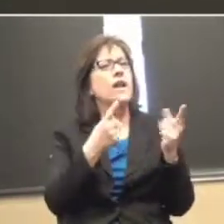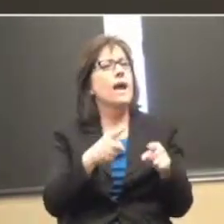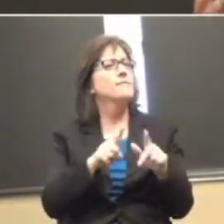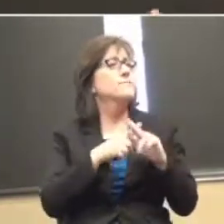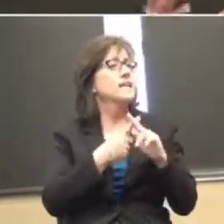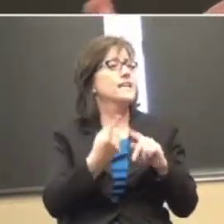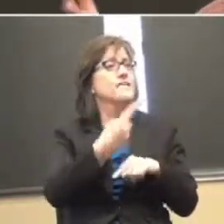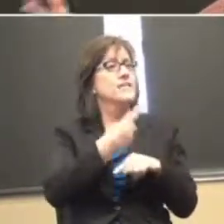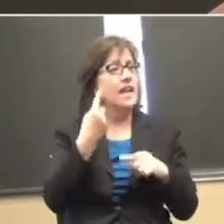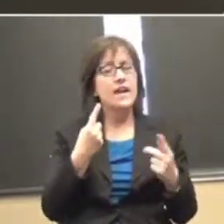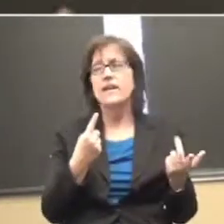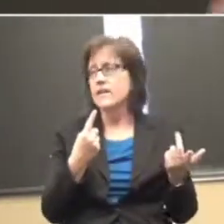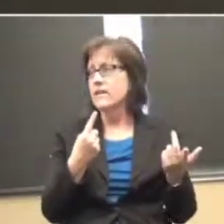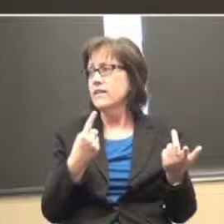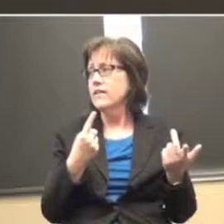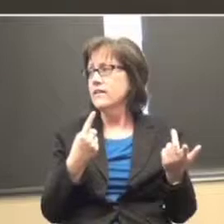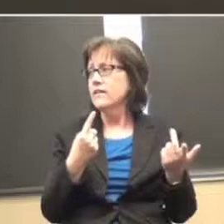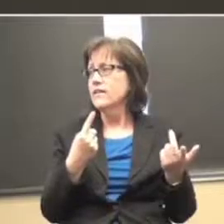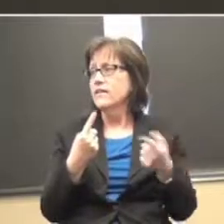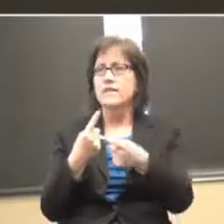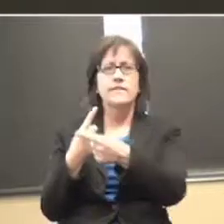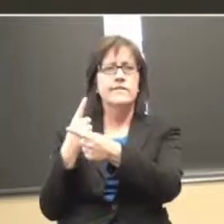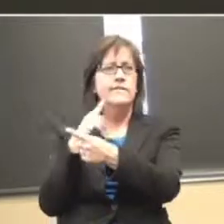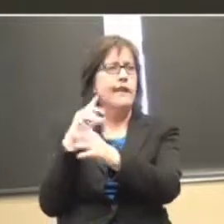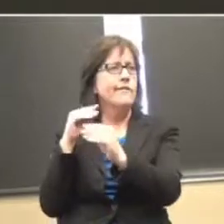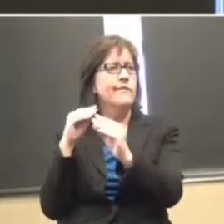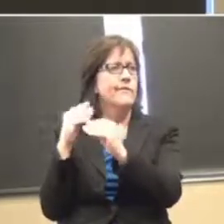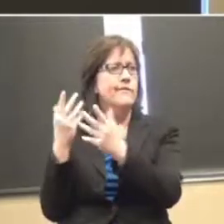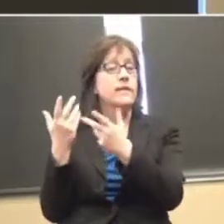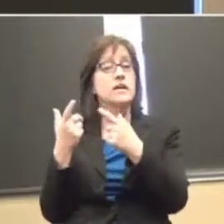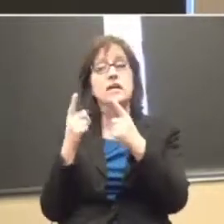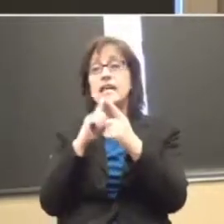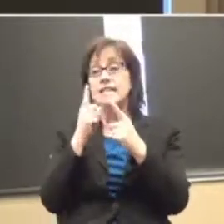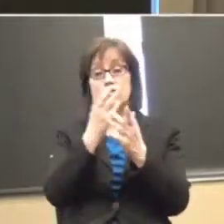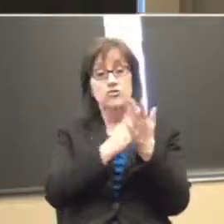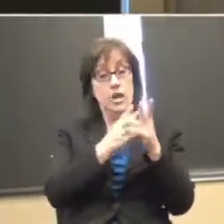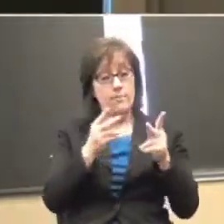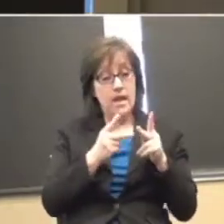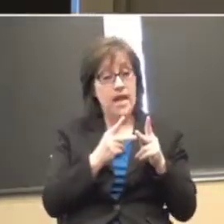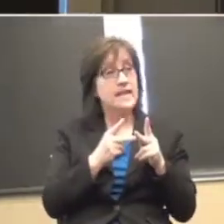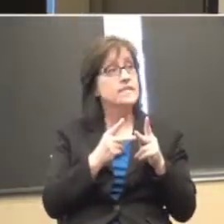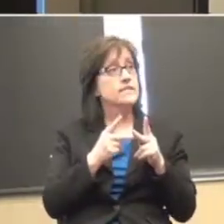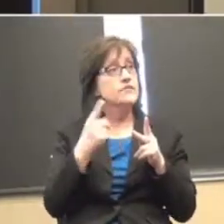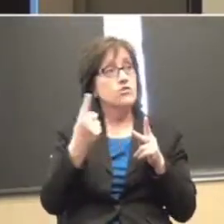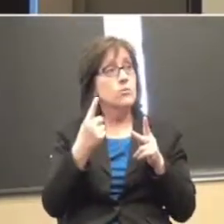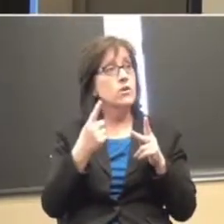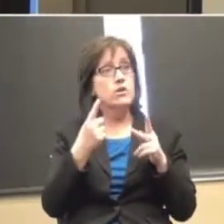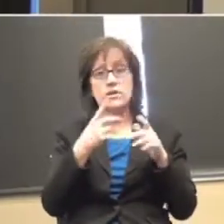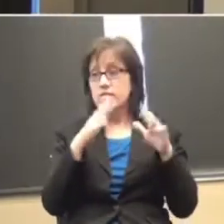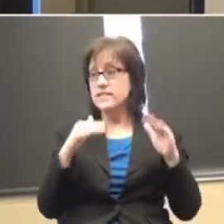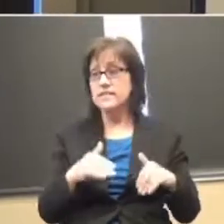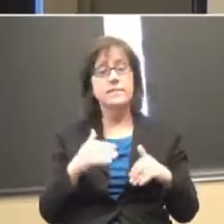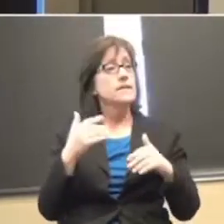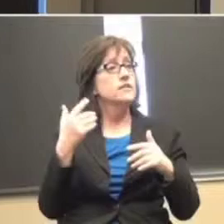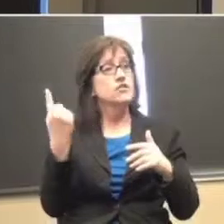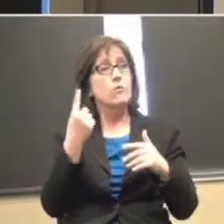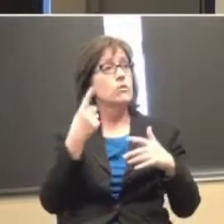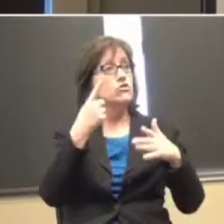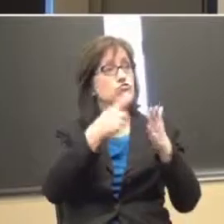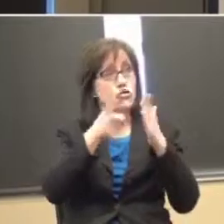All right. Is there some place and somebody and the system that works as far as check-in? So is there a designated person?